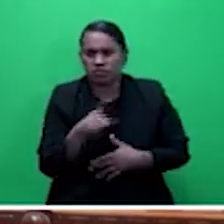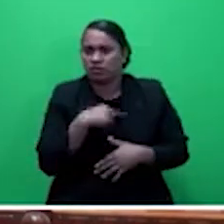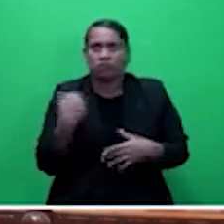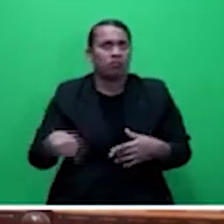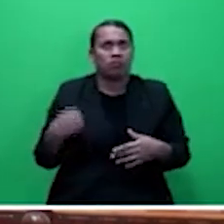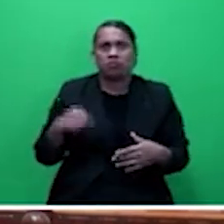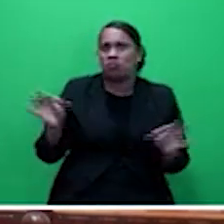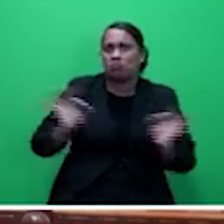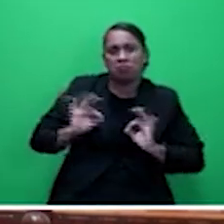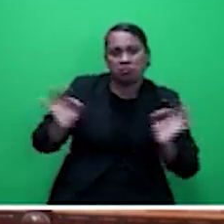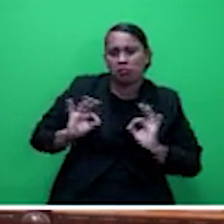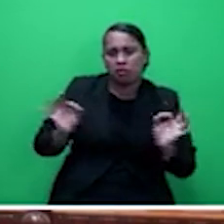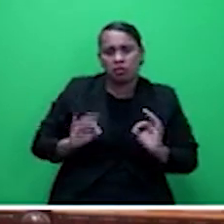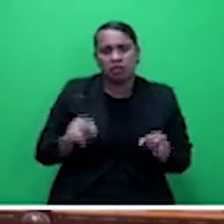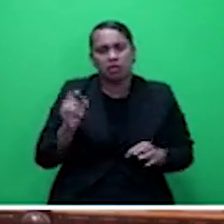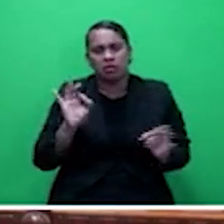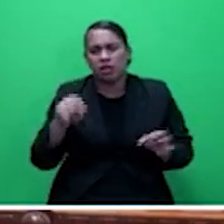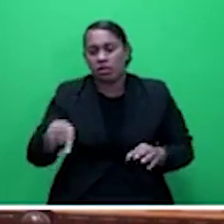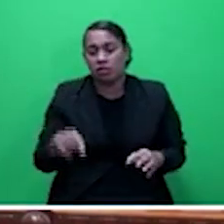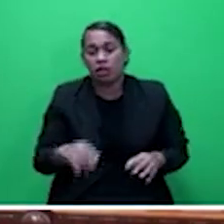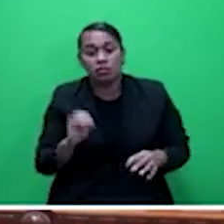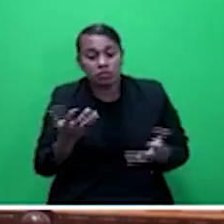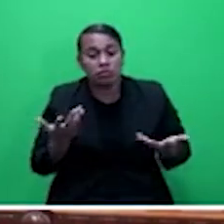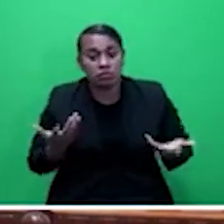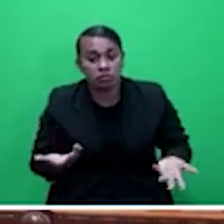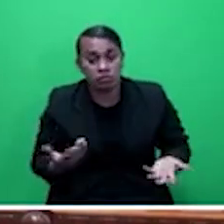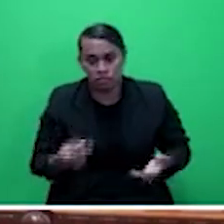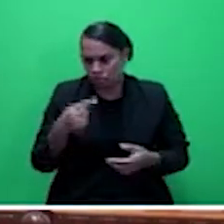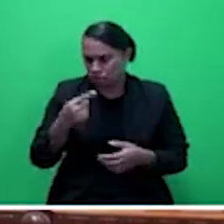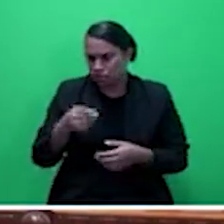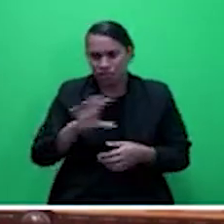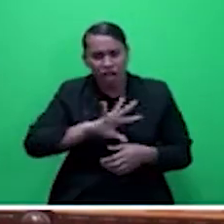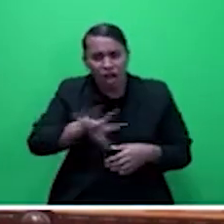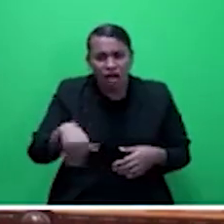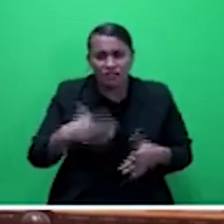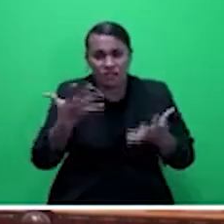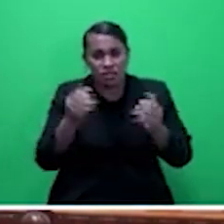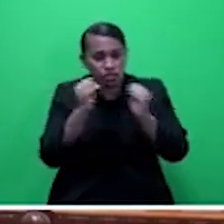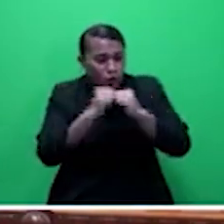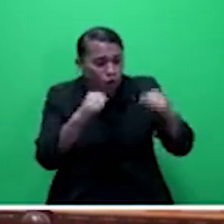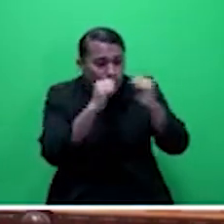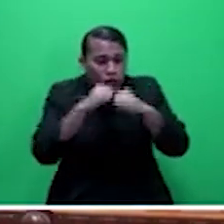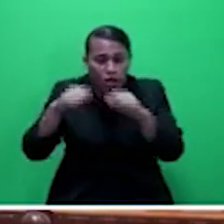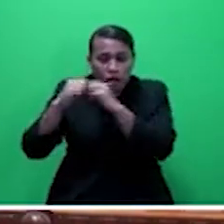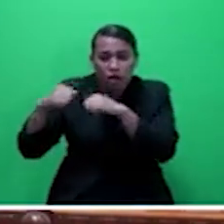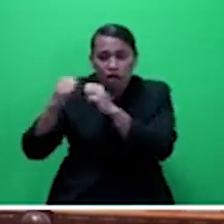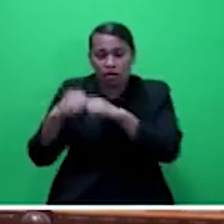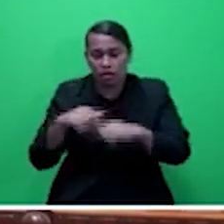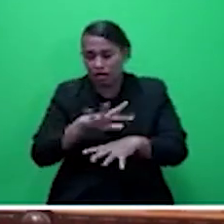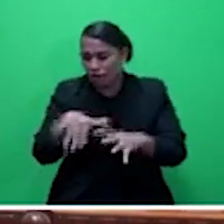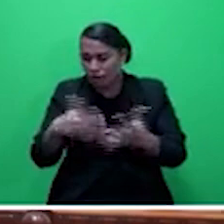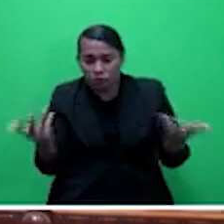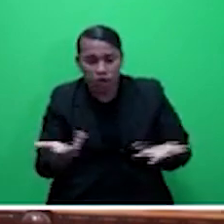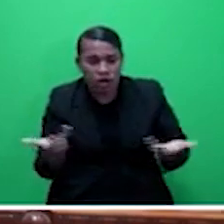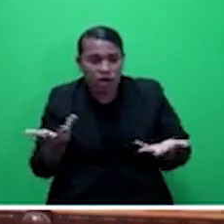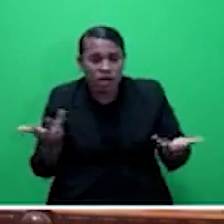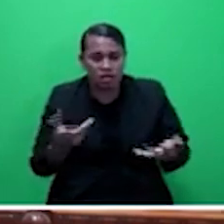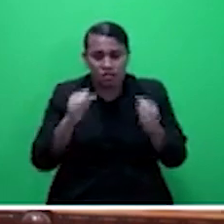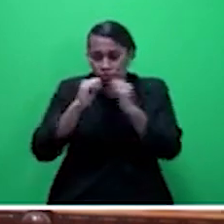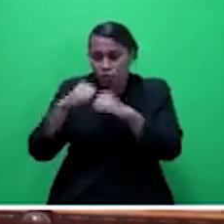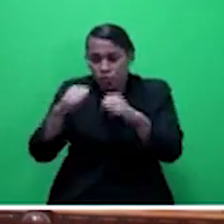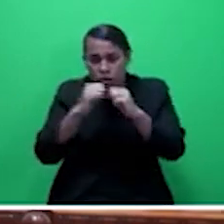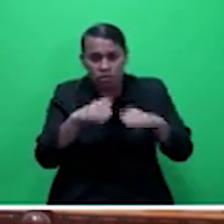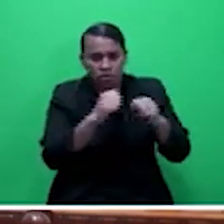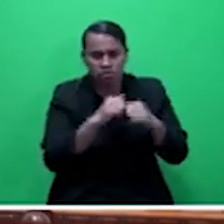So really, in every settlement, wherever you have squatters, we